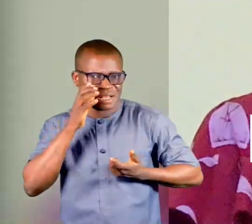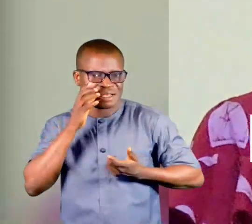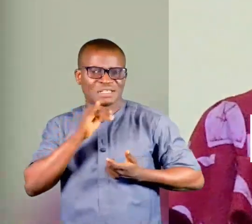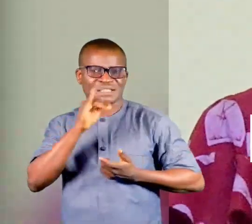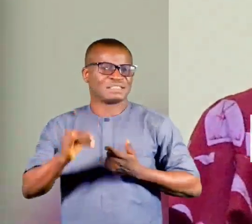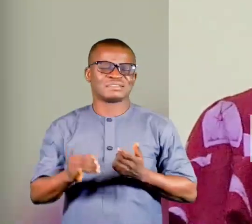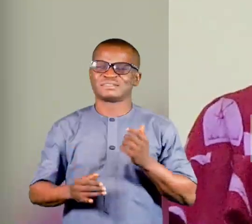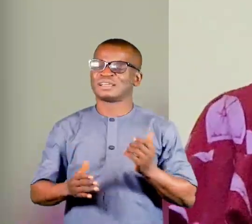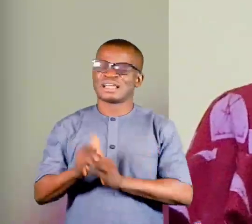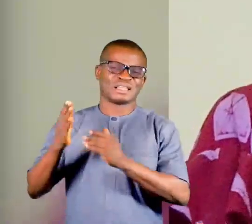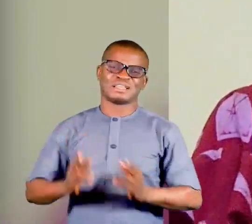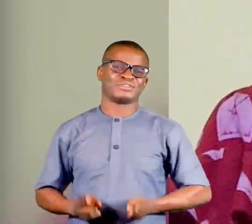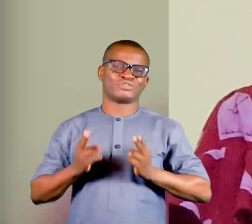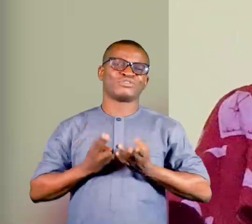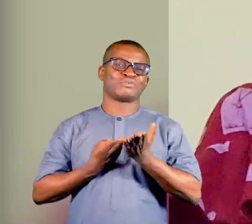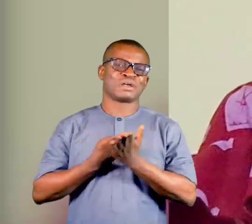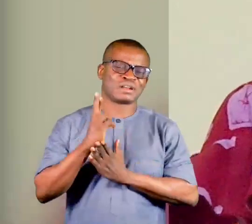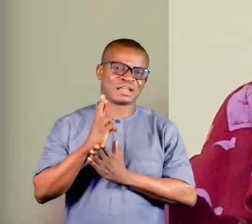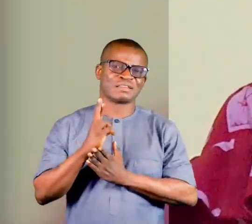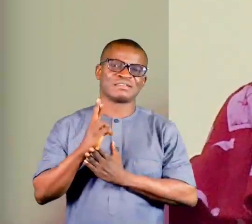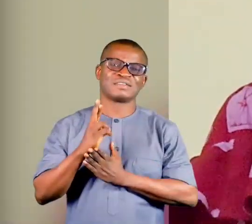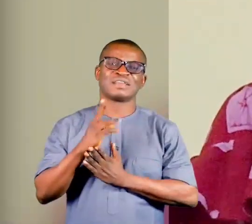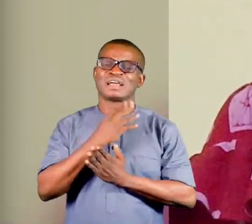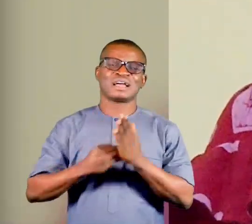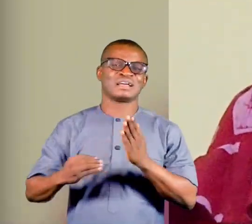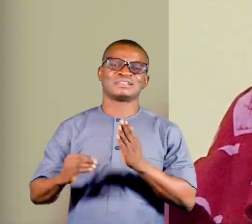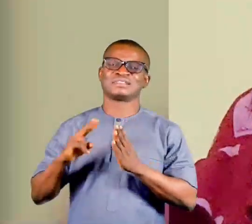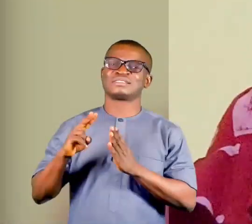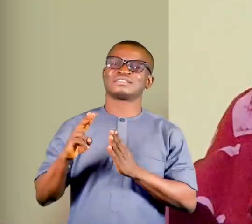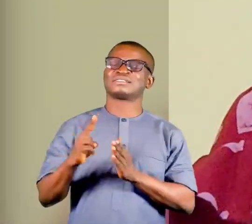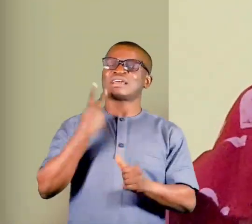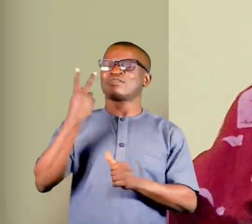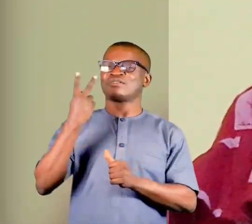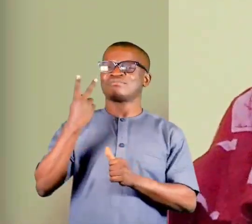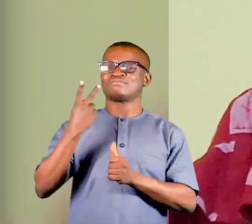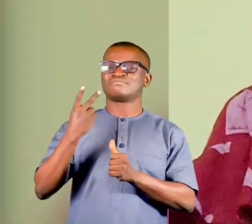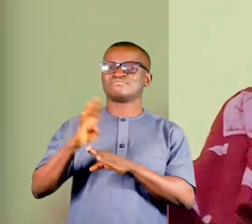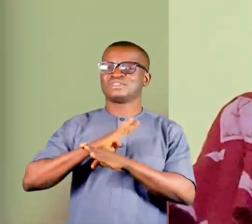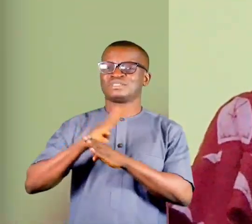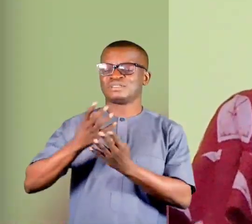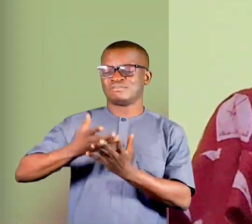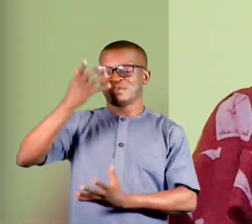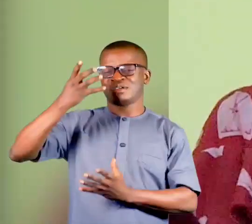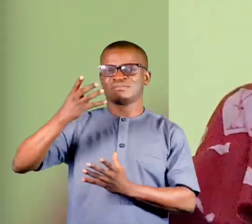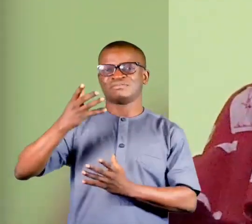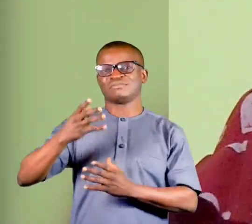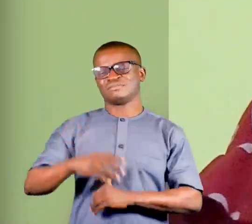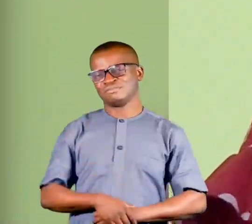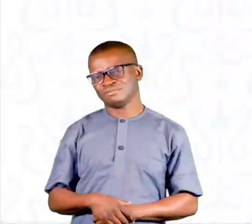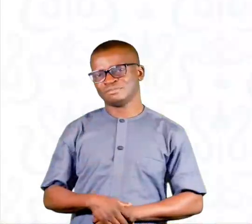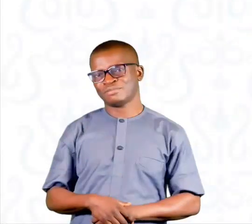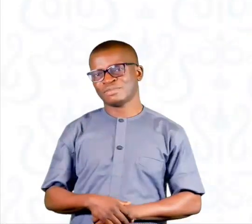serious human rights violations and the second most profitable criminal enterprise in the world. after drug